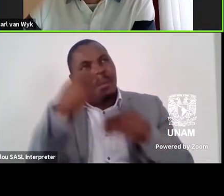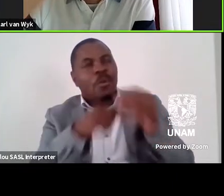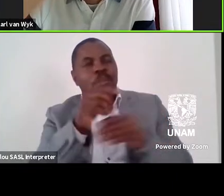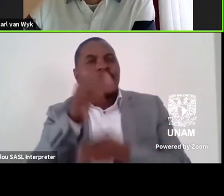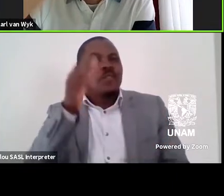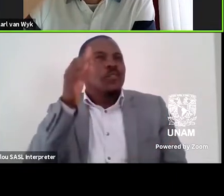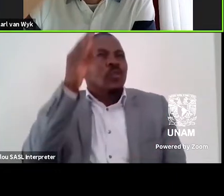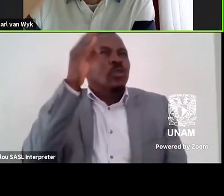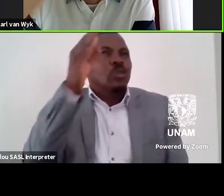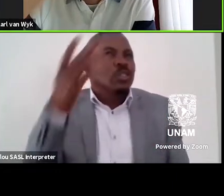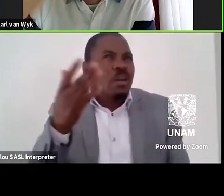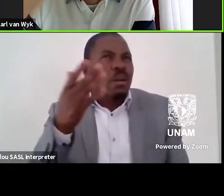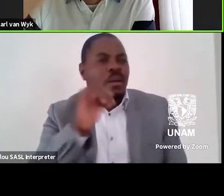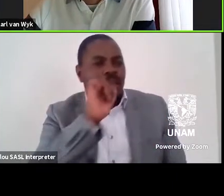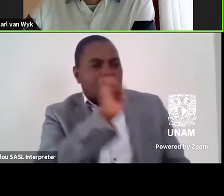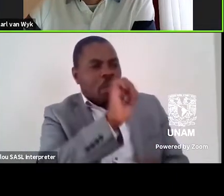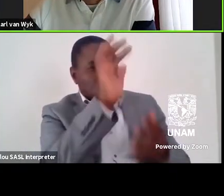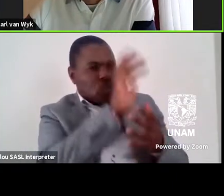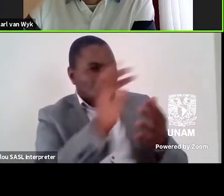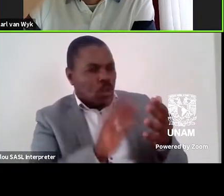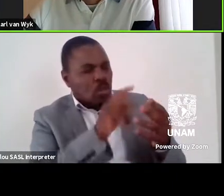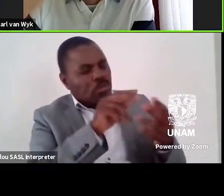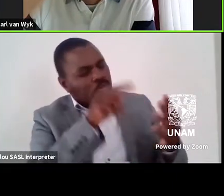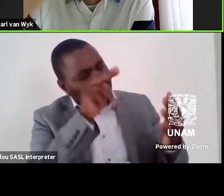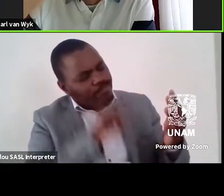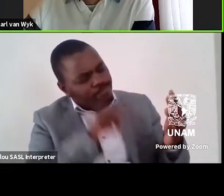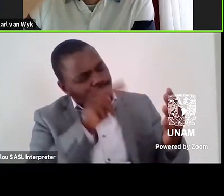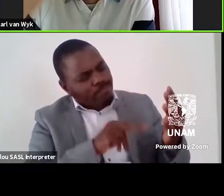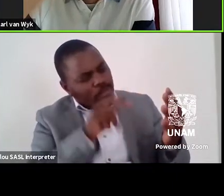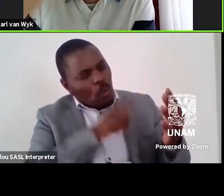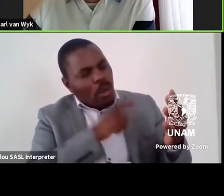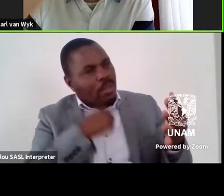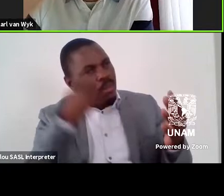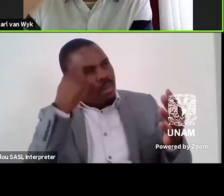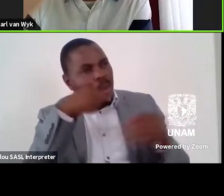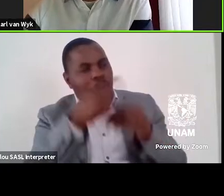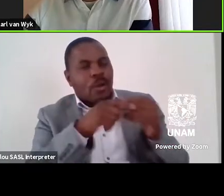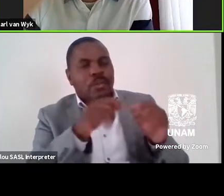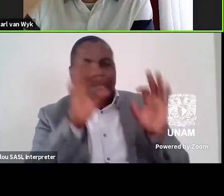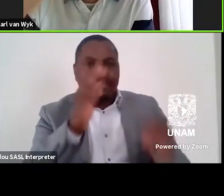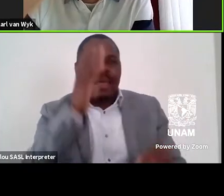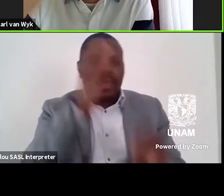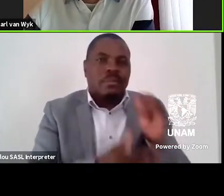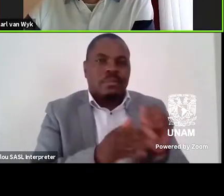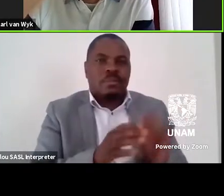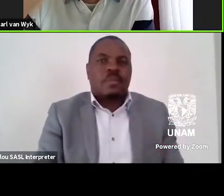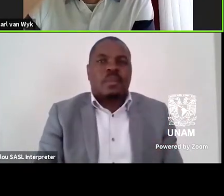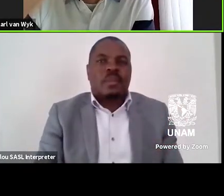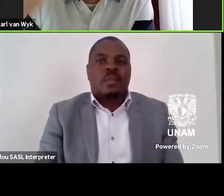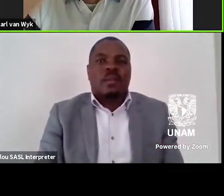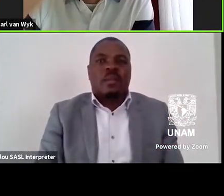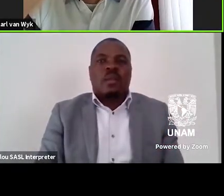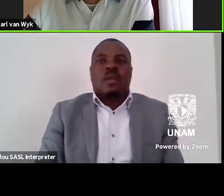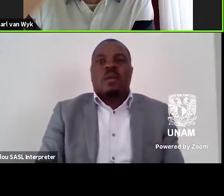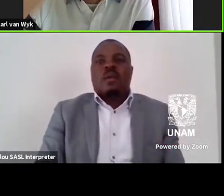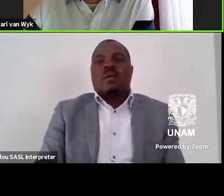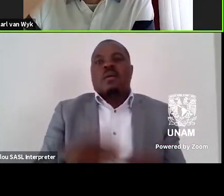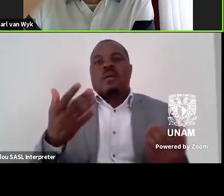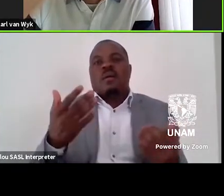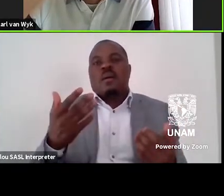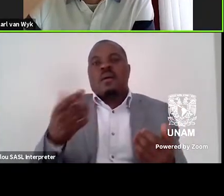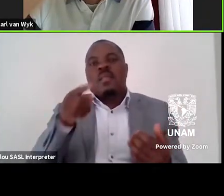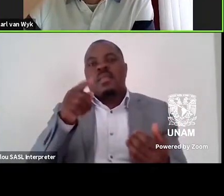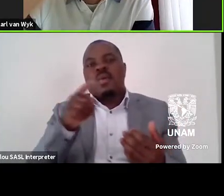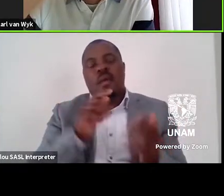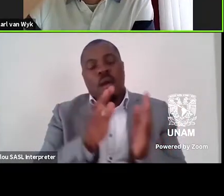ends of their stories by way of refuting the absolute end. Of Almanac of the Dead, a novel by Silco and author of